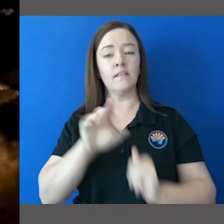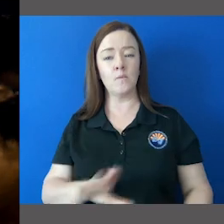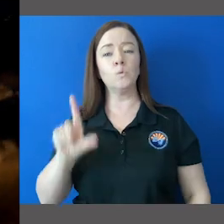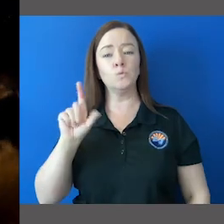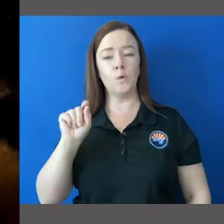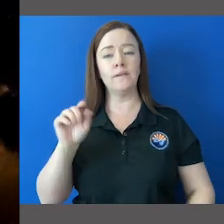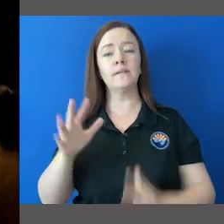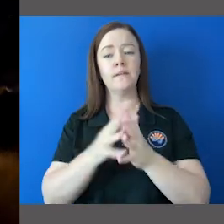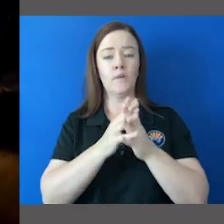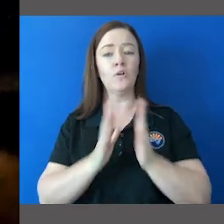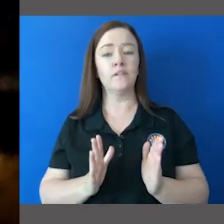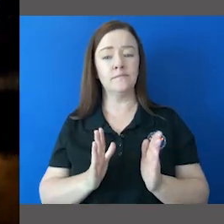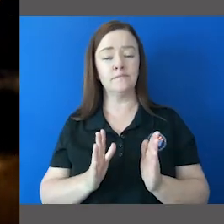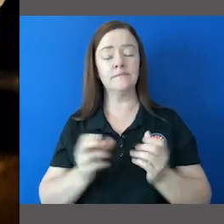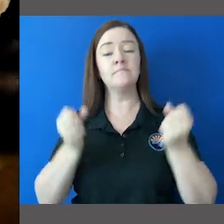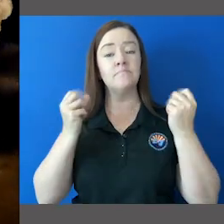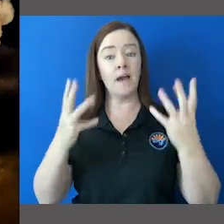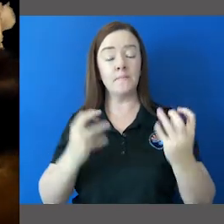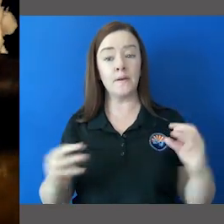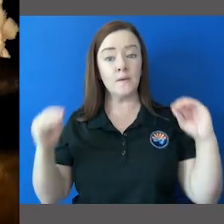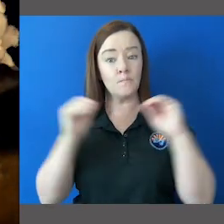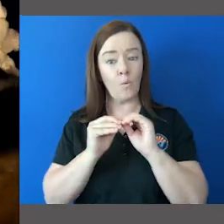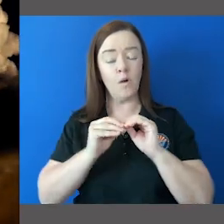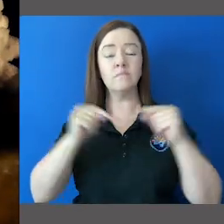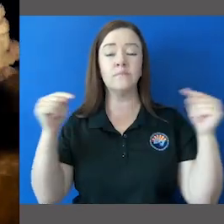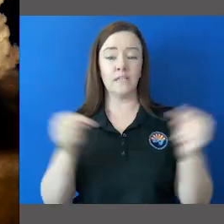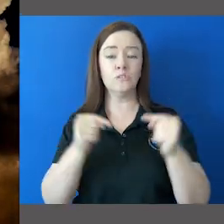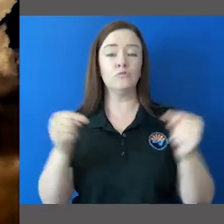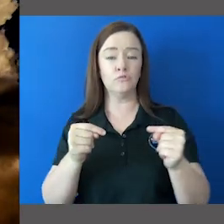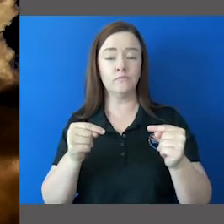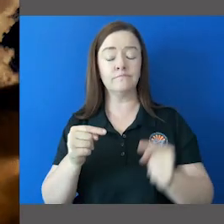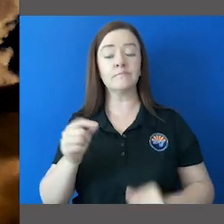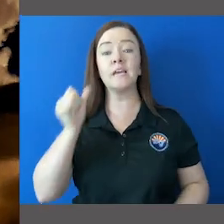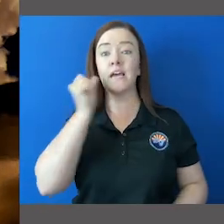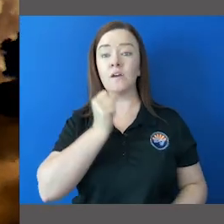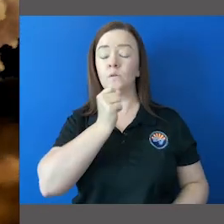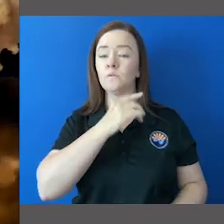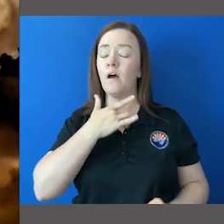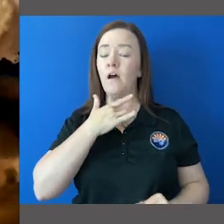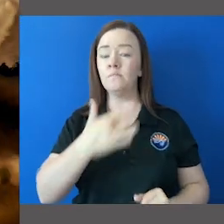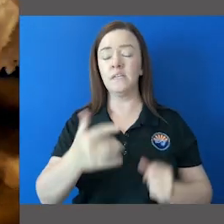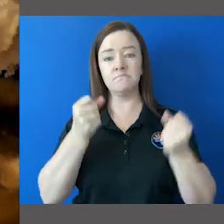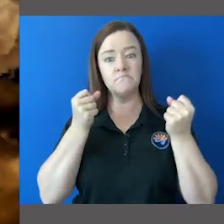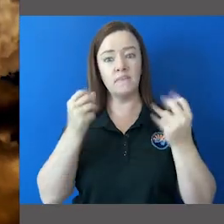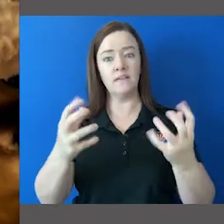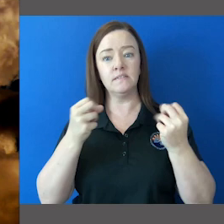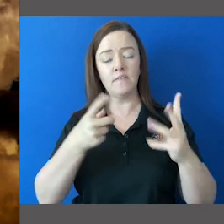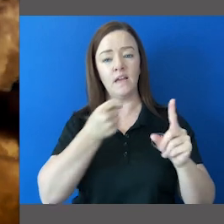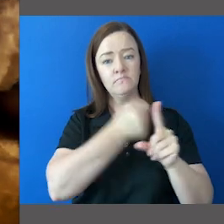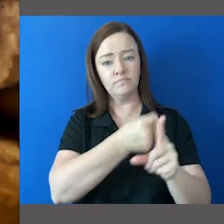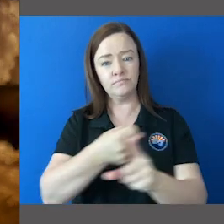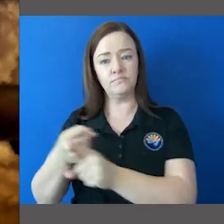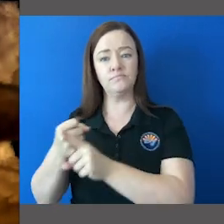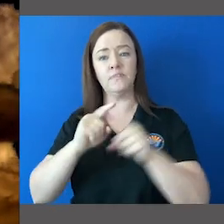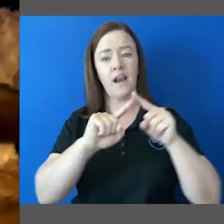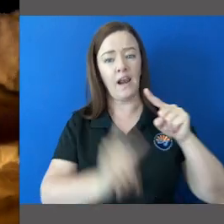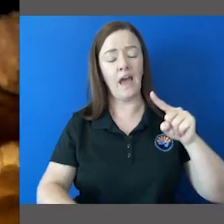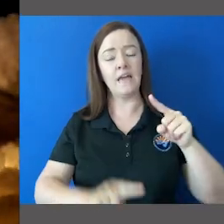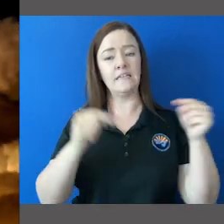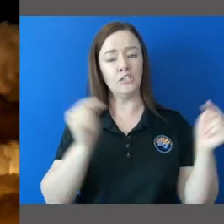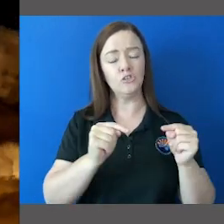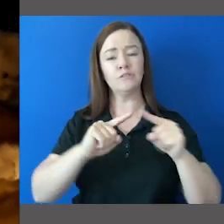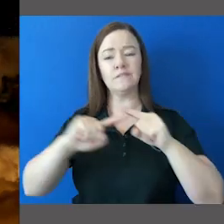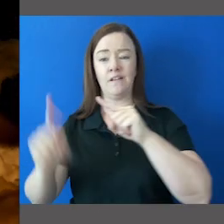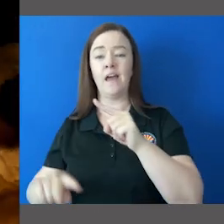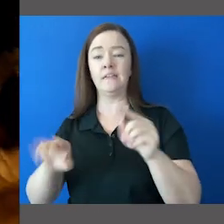Americans hundreds more are injured Arizona commonly ranks in the top half of states with lightning casualties